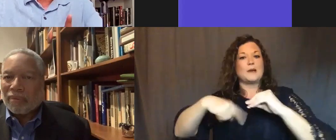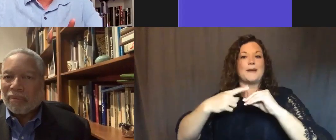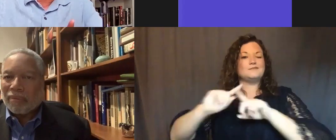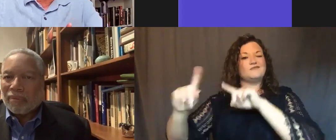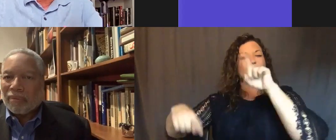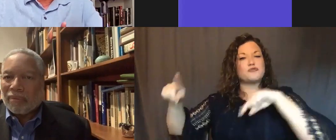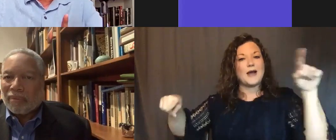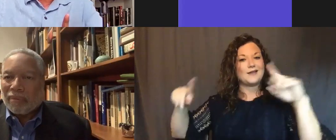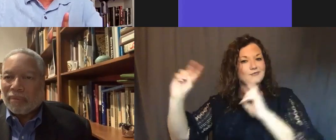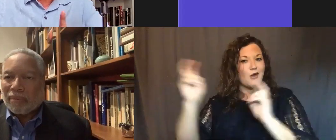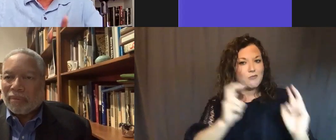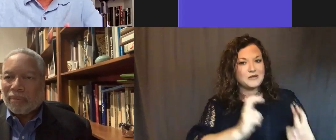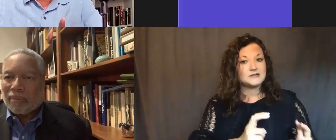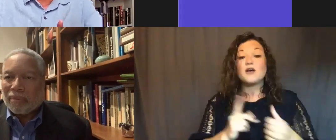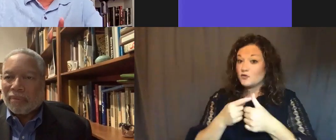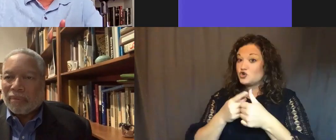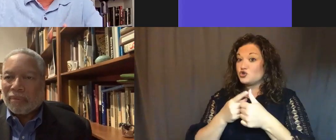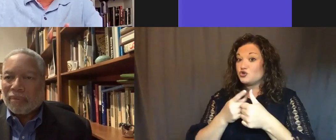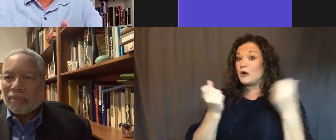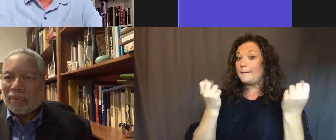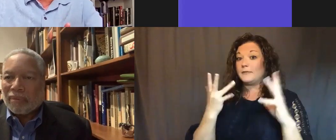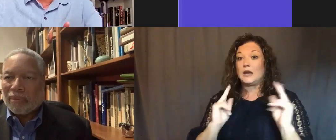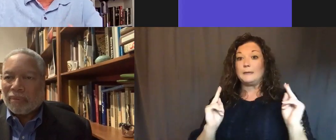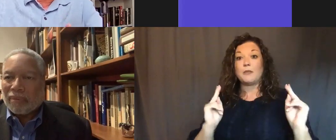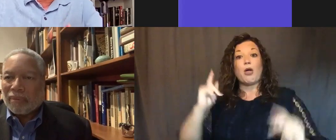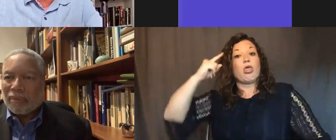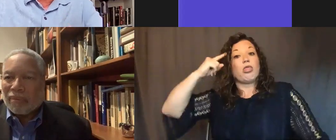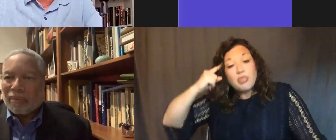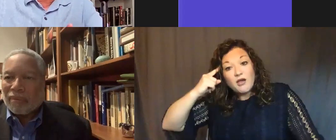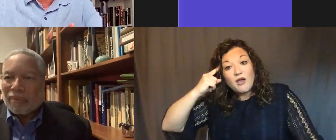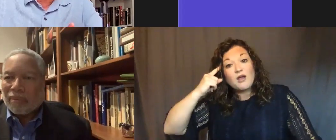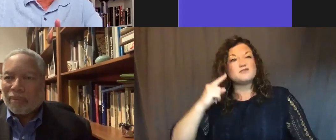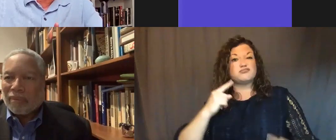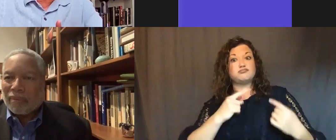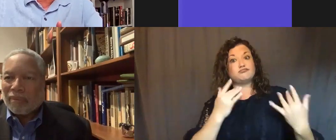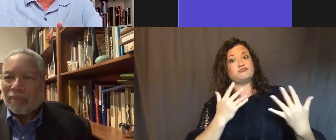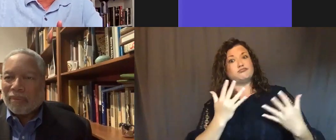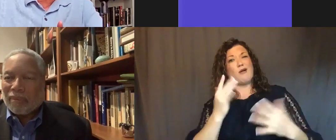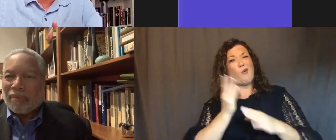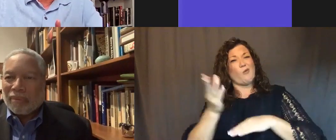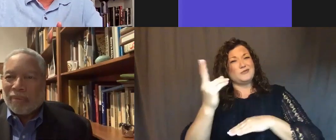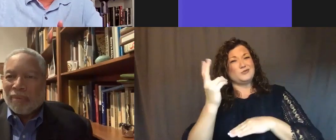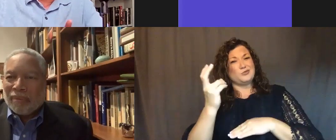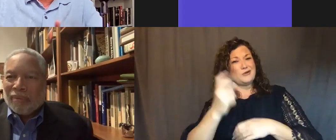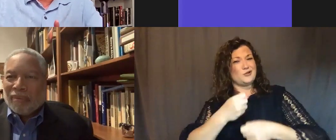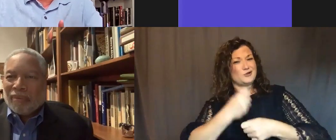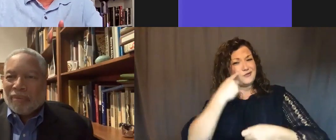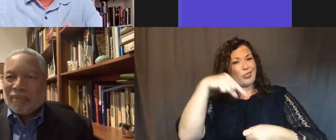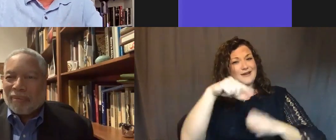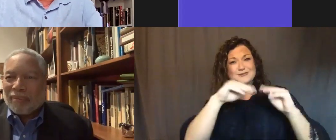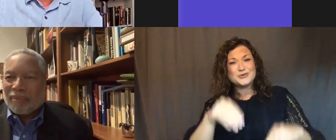First of all, many people might think that having waited over 200 years to have this museum, that